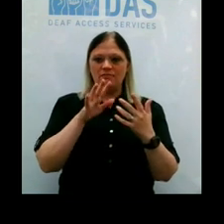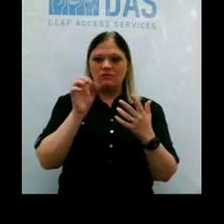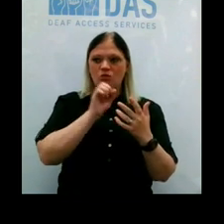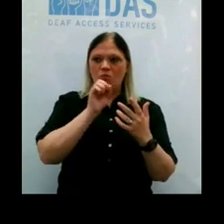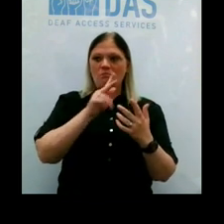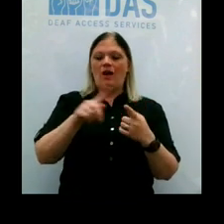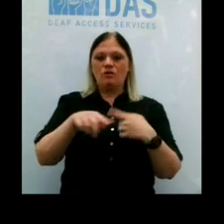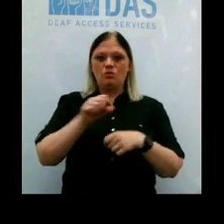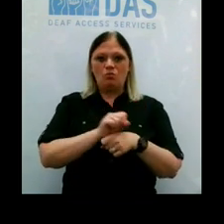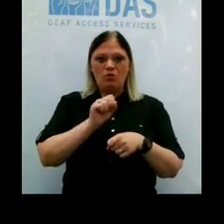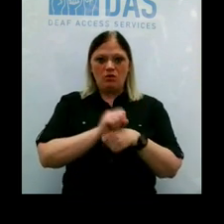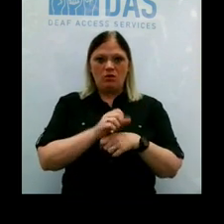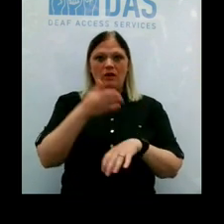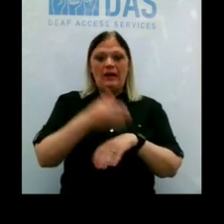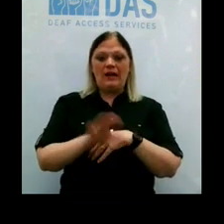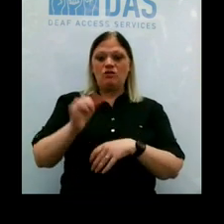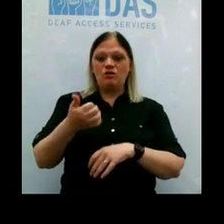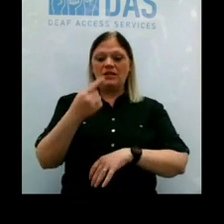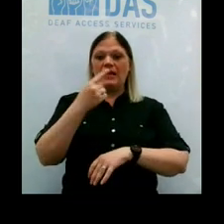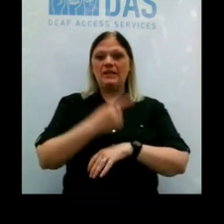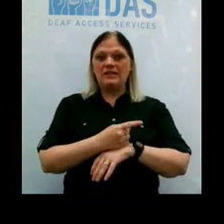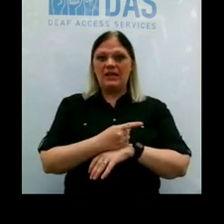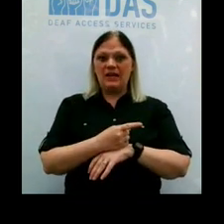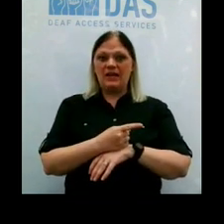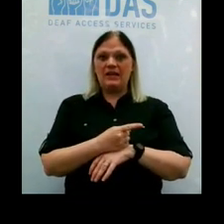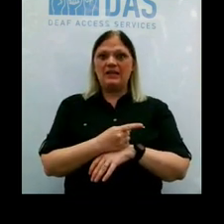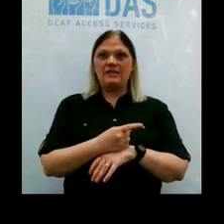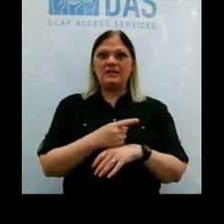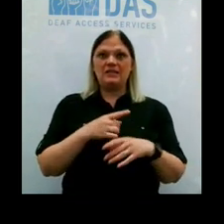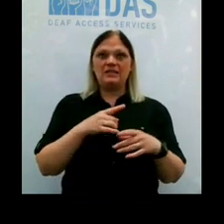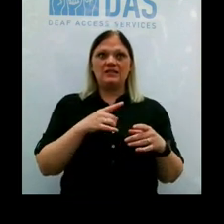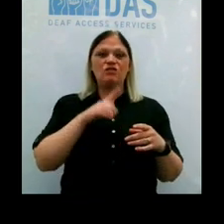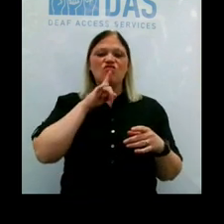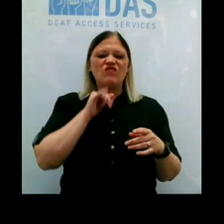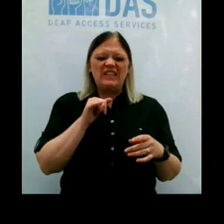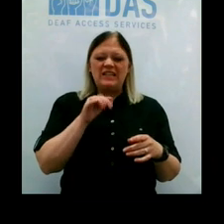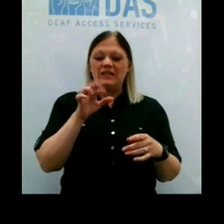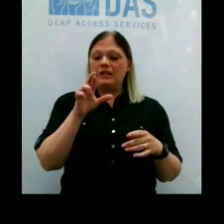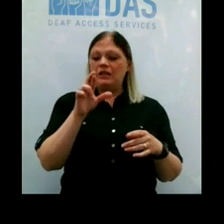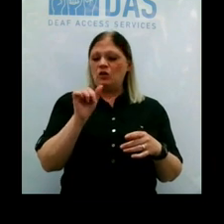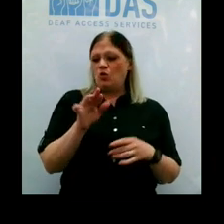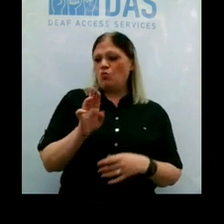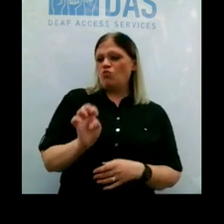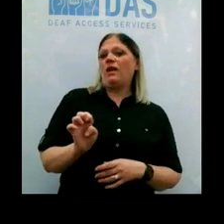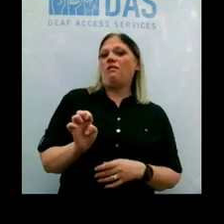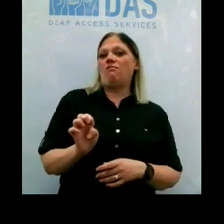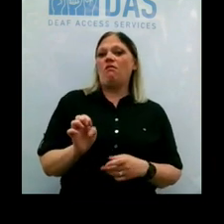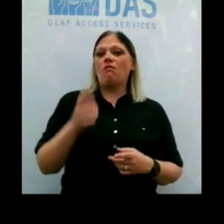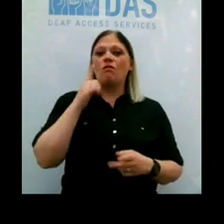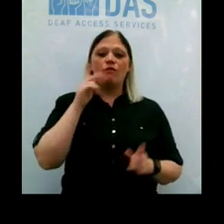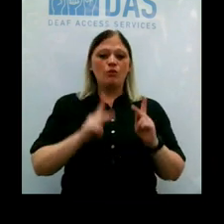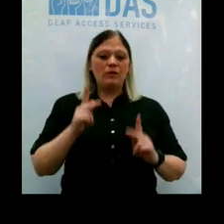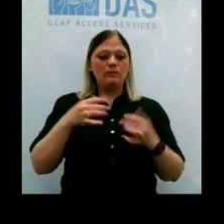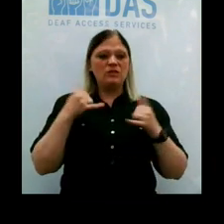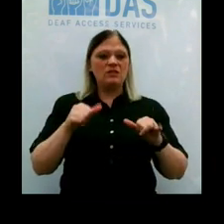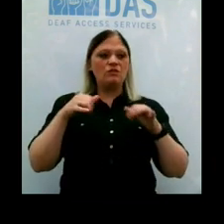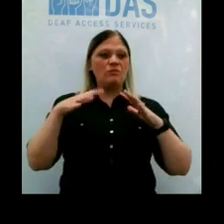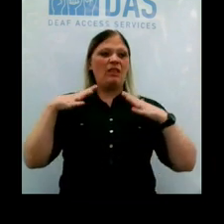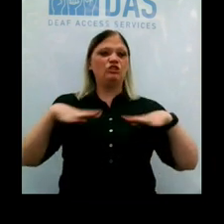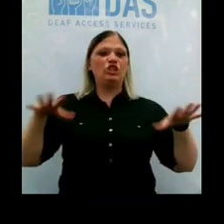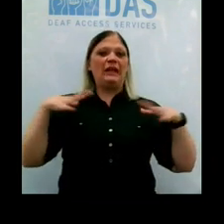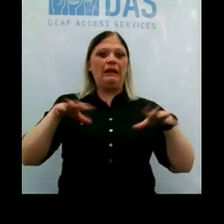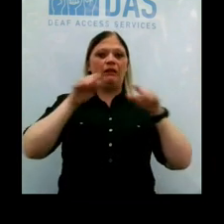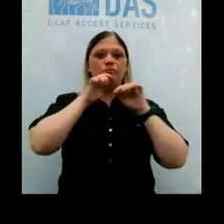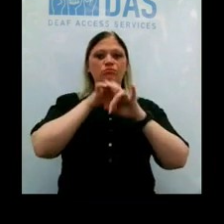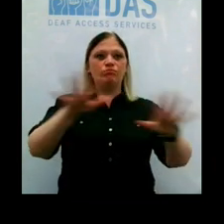that after 10 days, it is, like, super, super rare, unusual to people still be shedding virus and be actively